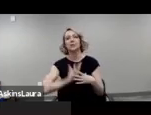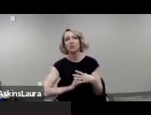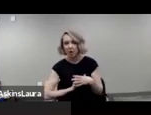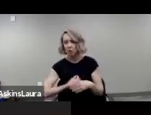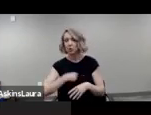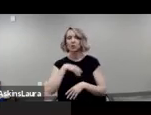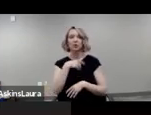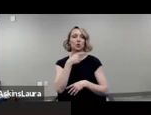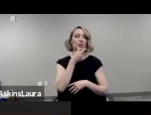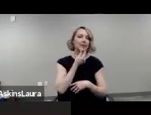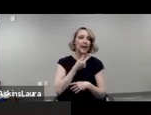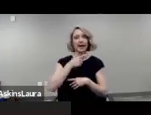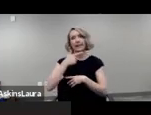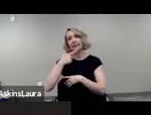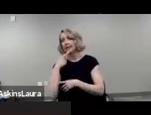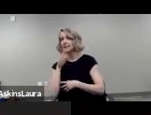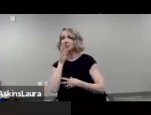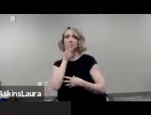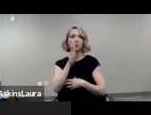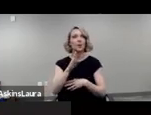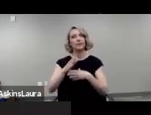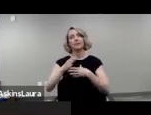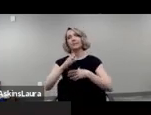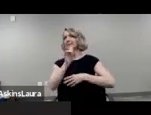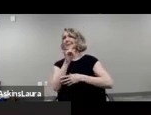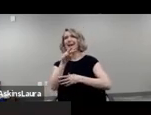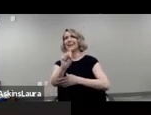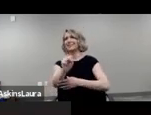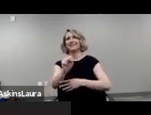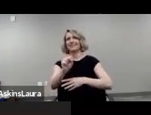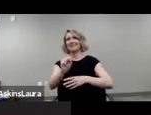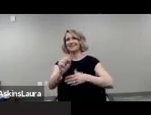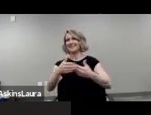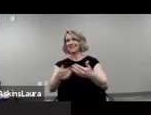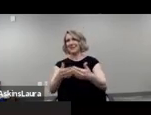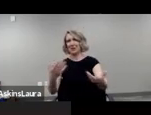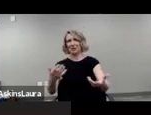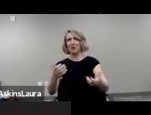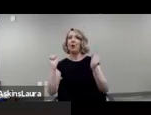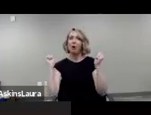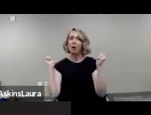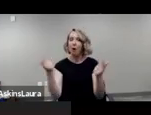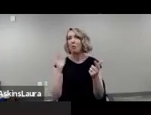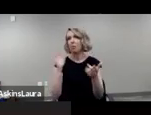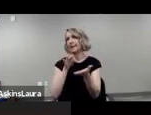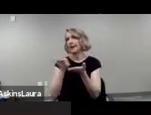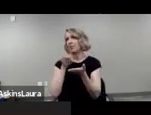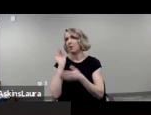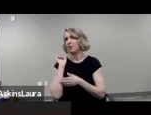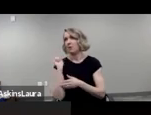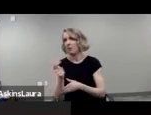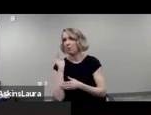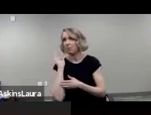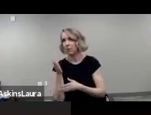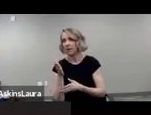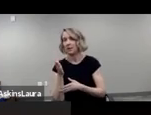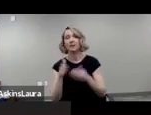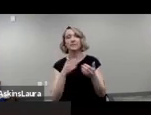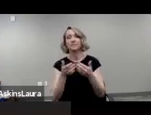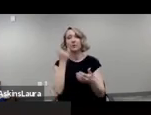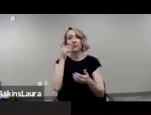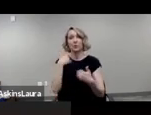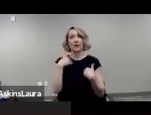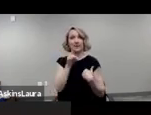questioning your status itself doesn't matter everyone is counted uh whether you're a person uh with a